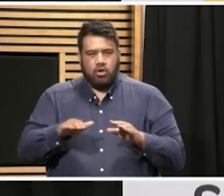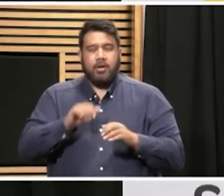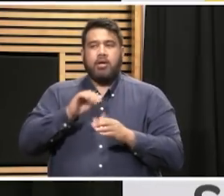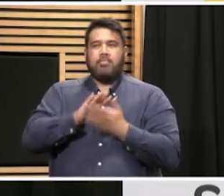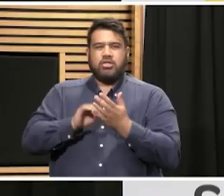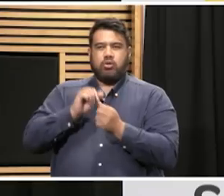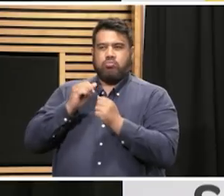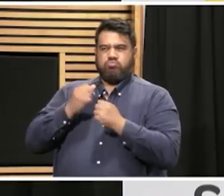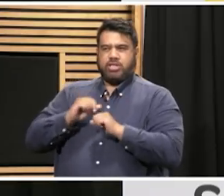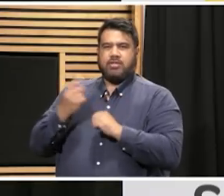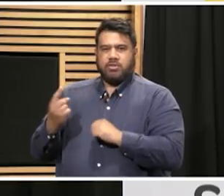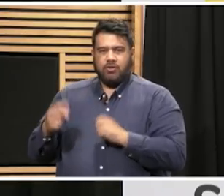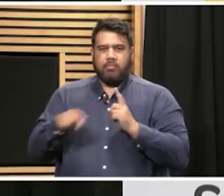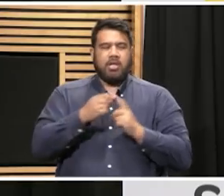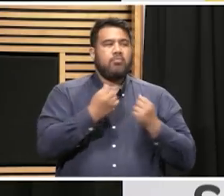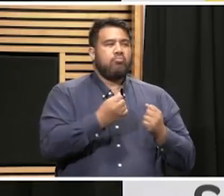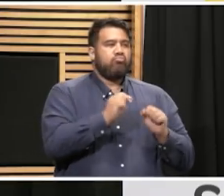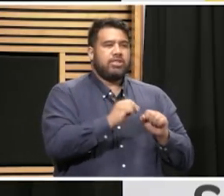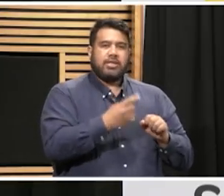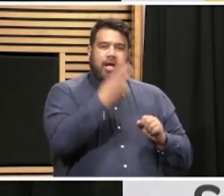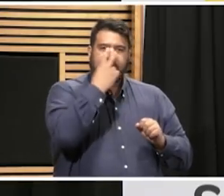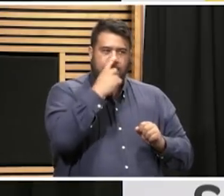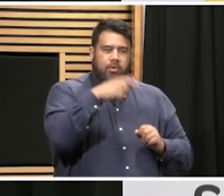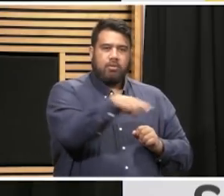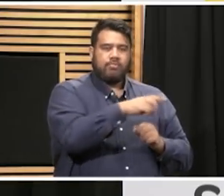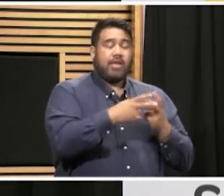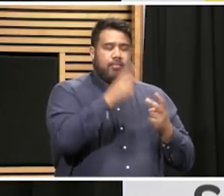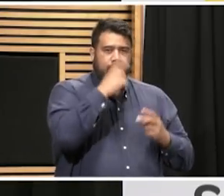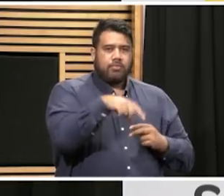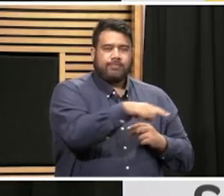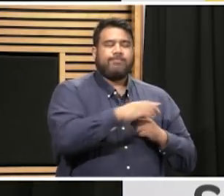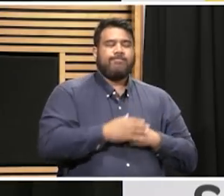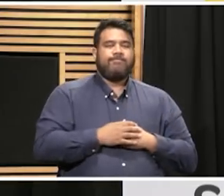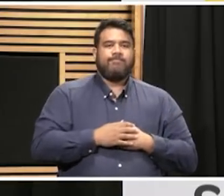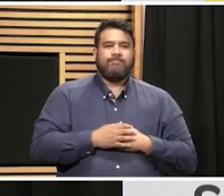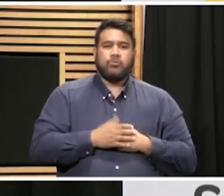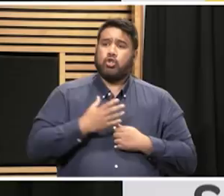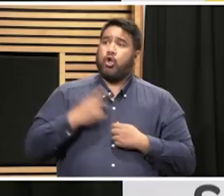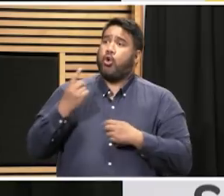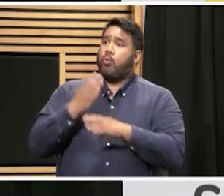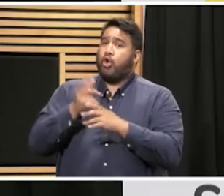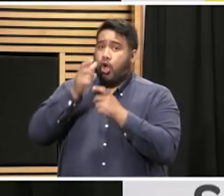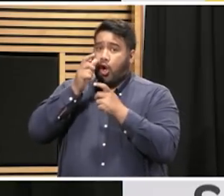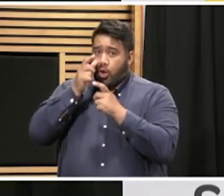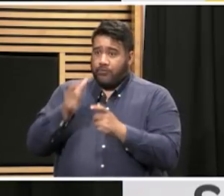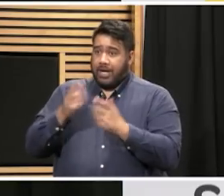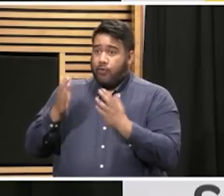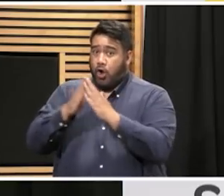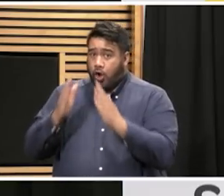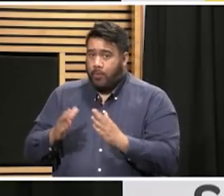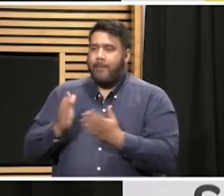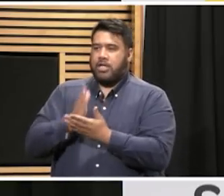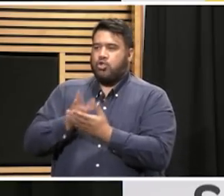by looking after so we're going to make a particular effort to ensure that our home and community support care workers have got through their organisations